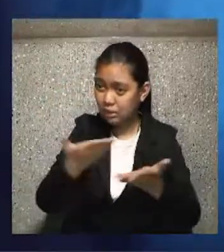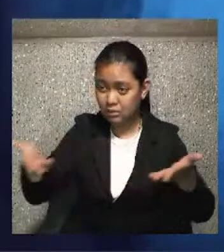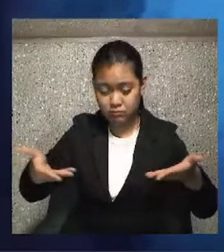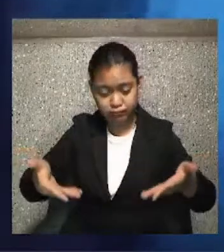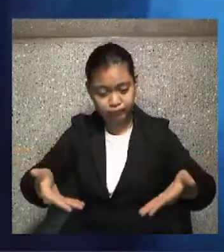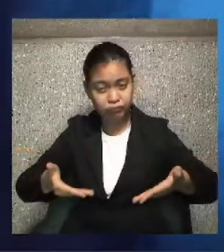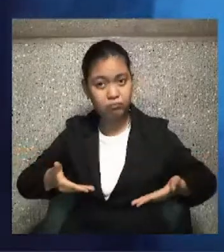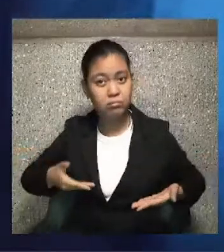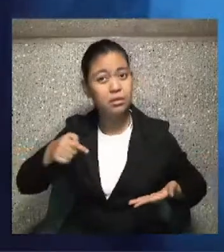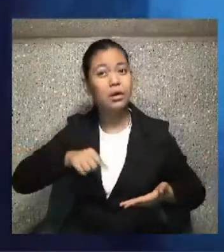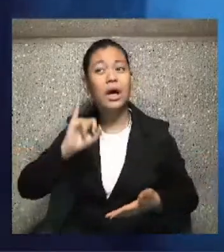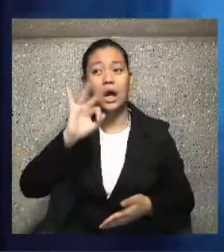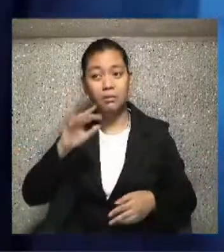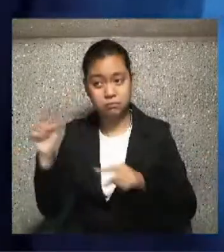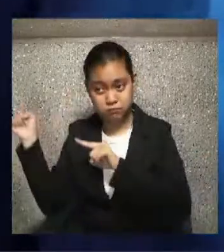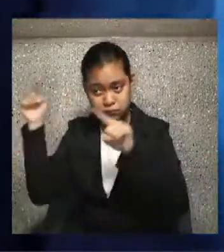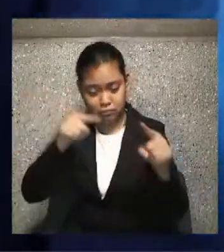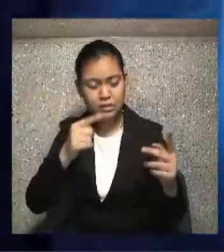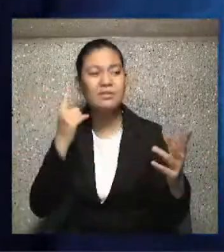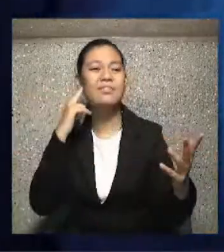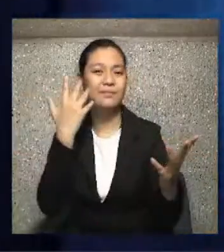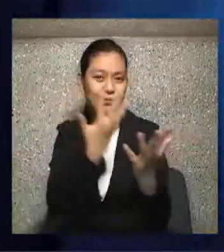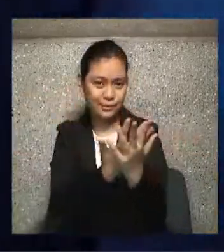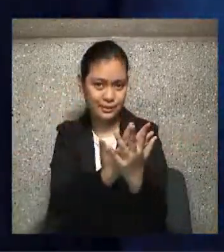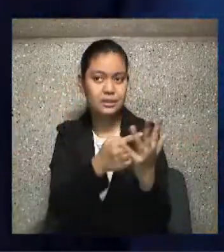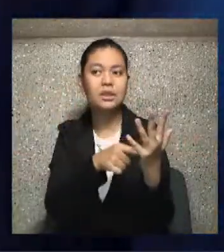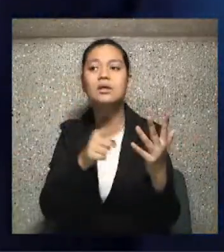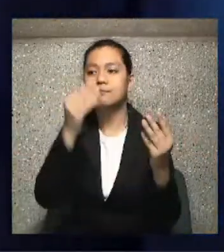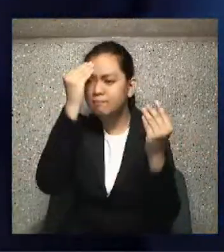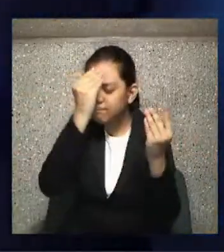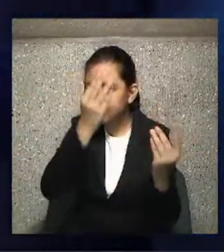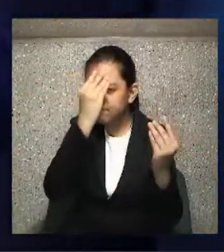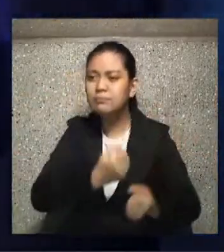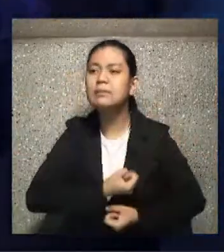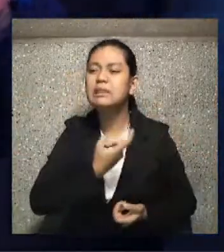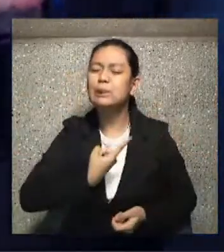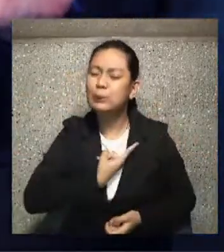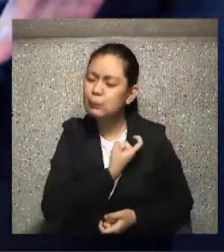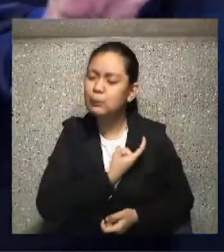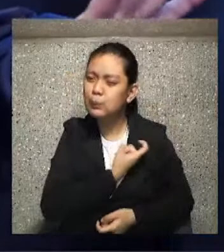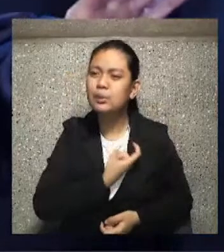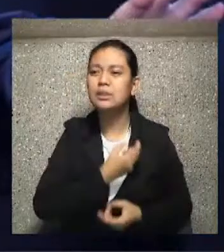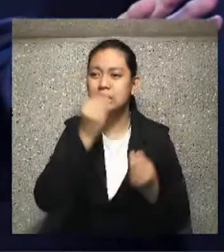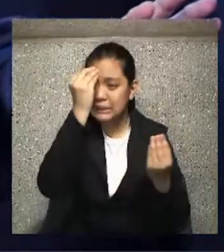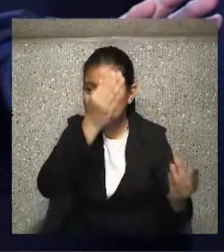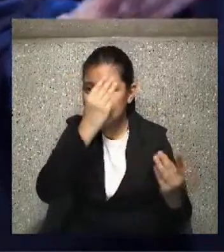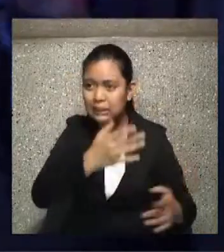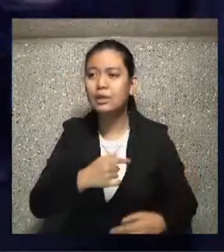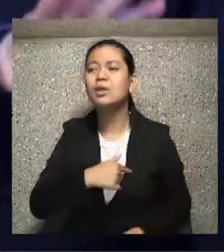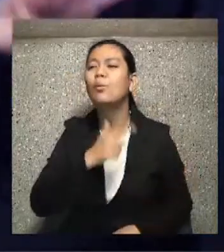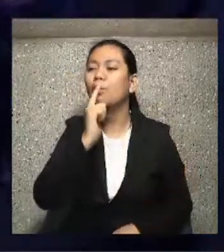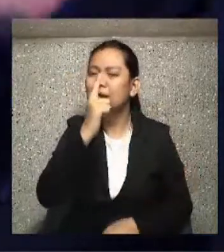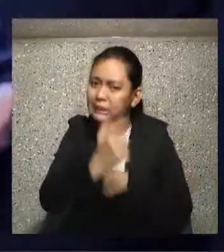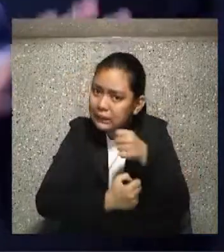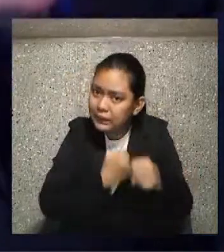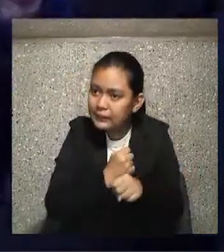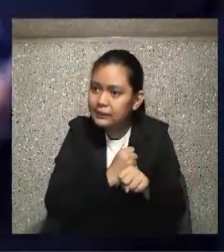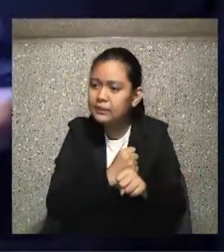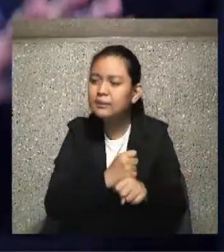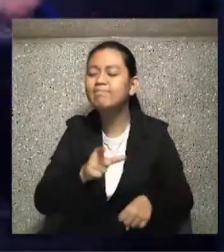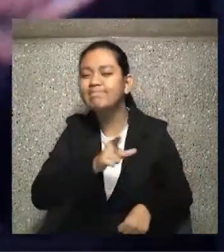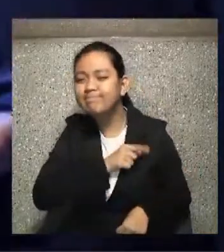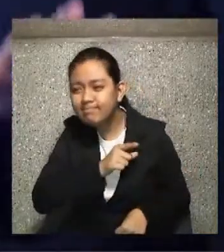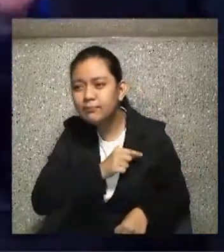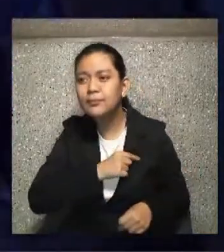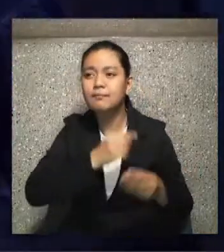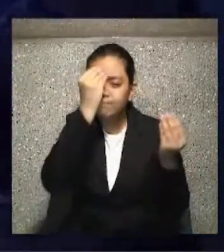you go to confession and make a really good one, maybe you haven't been there in over two years, maybe 20 years, every priest that